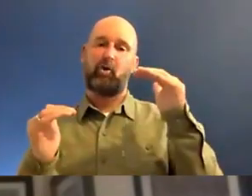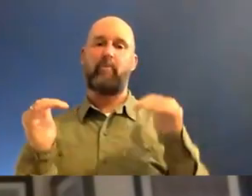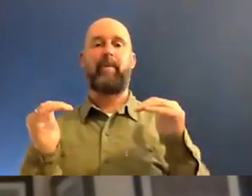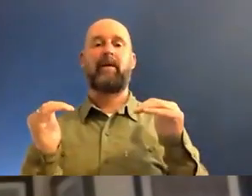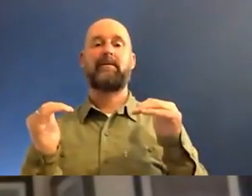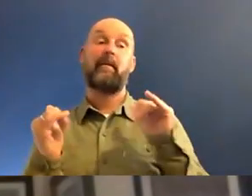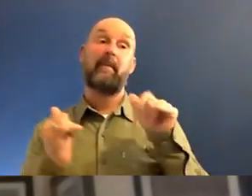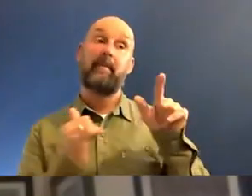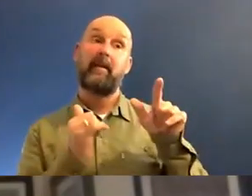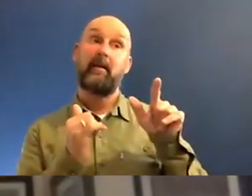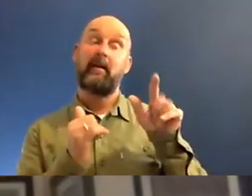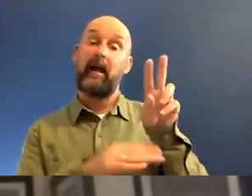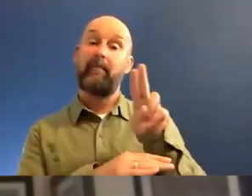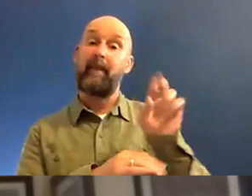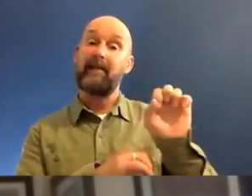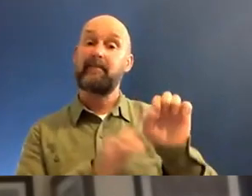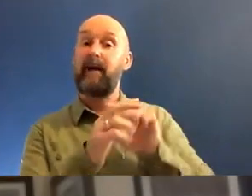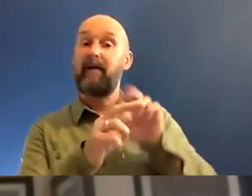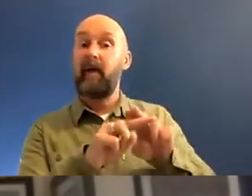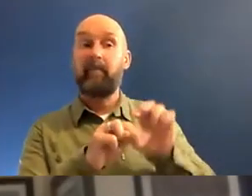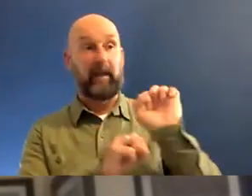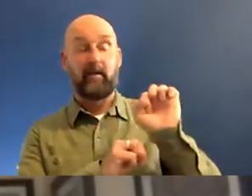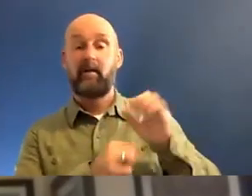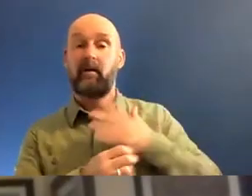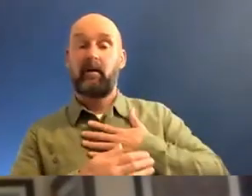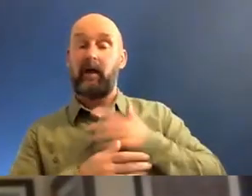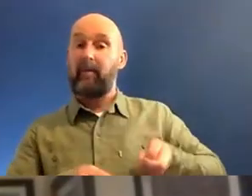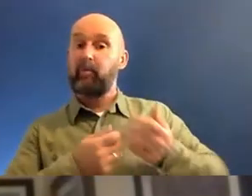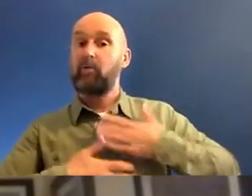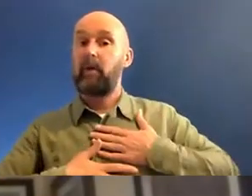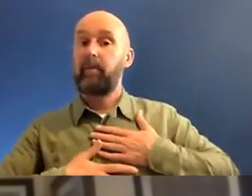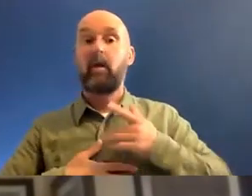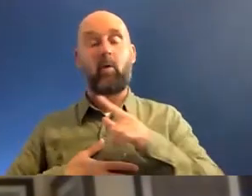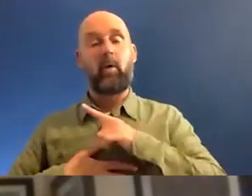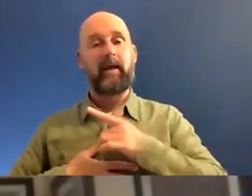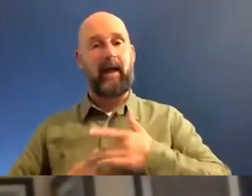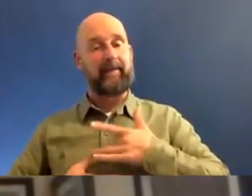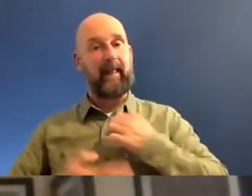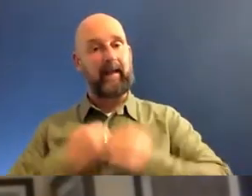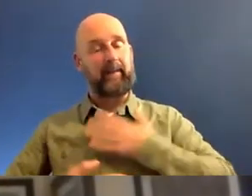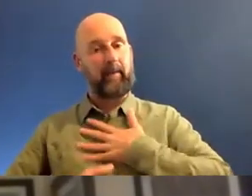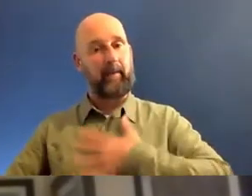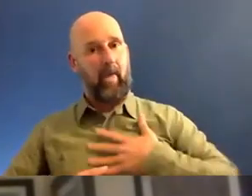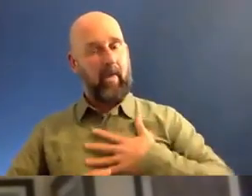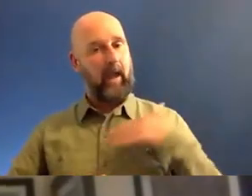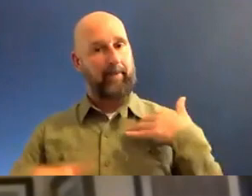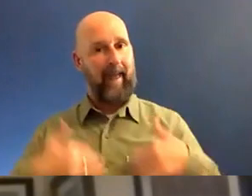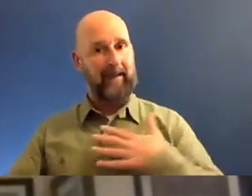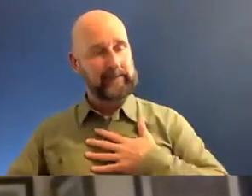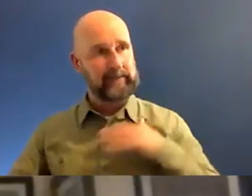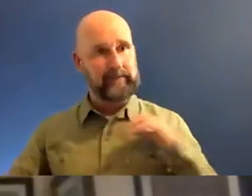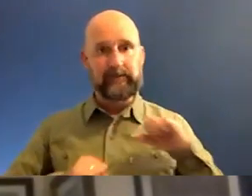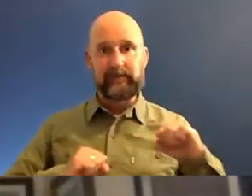bless them. But I, for me, that's actually, it causes a pain when I think about it. When I think about,